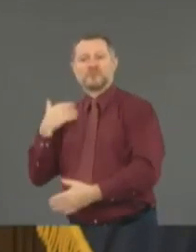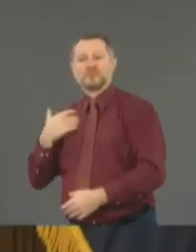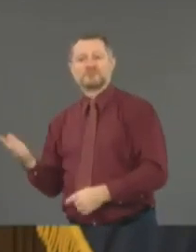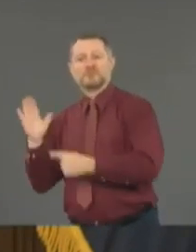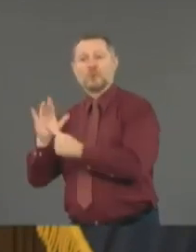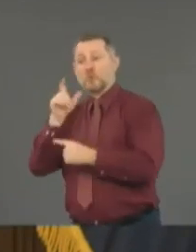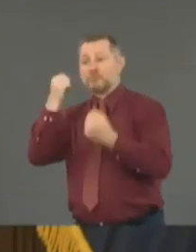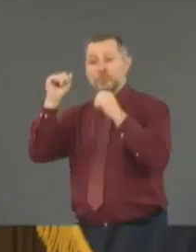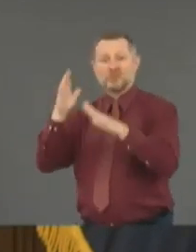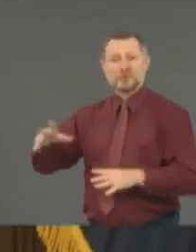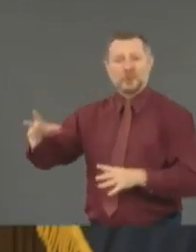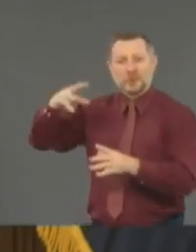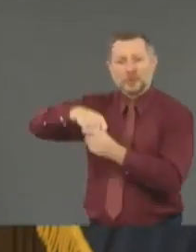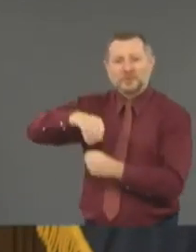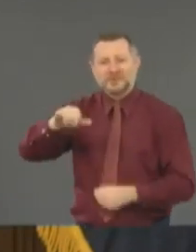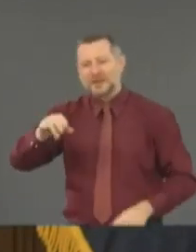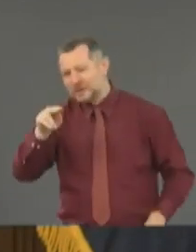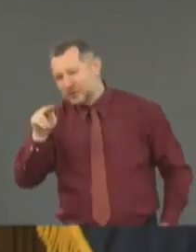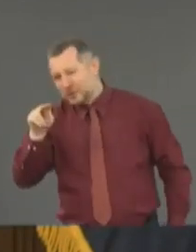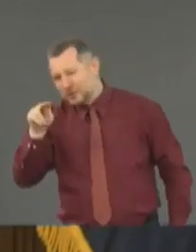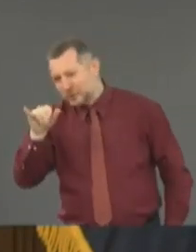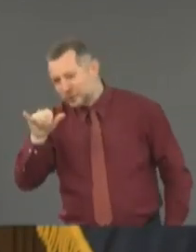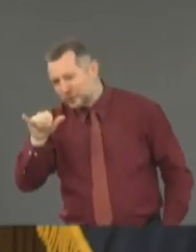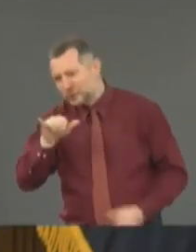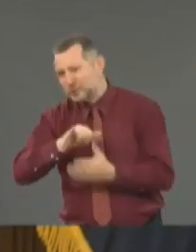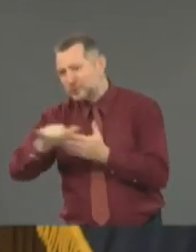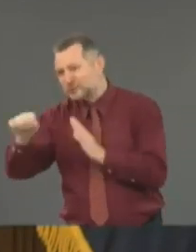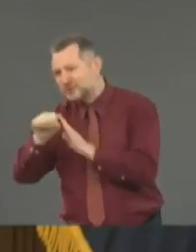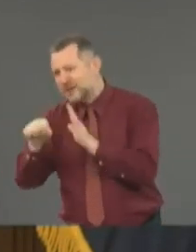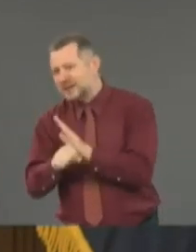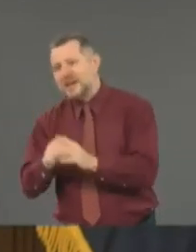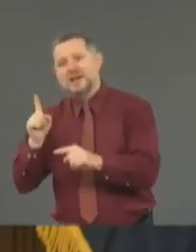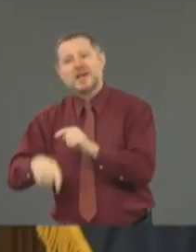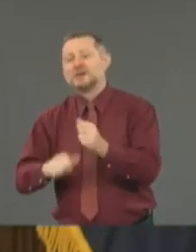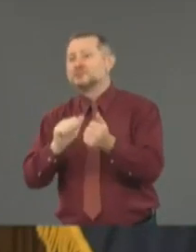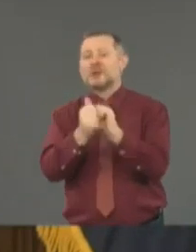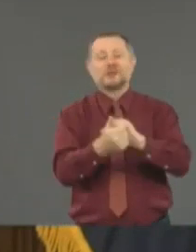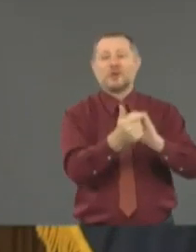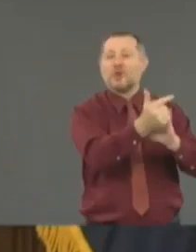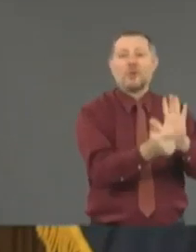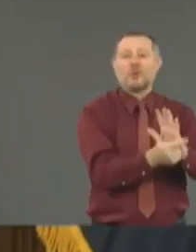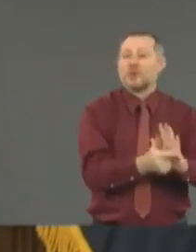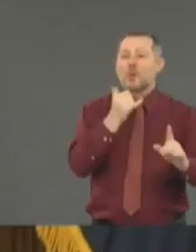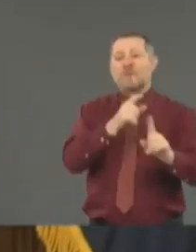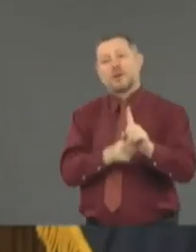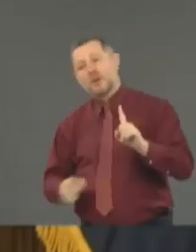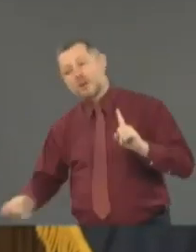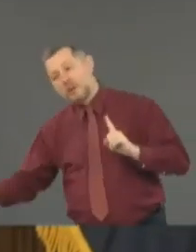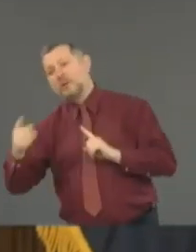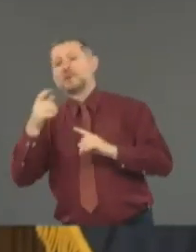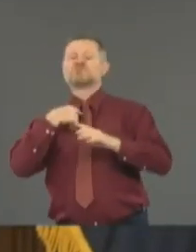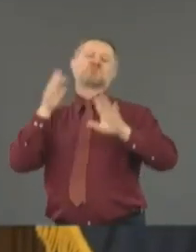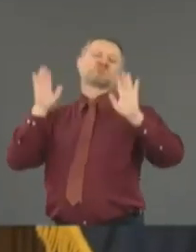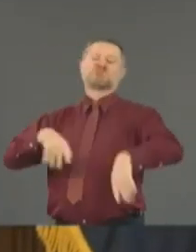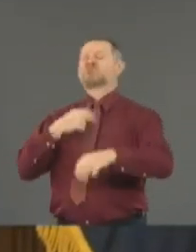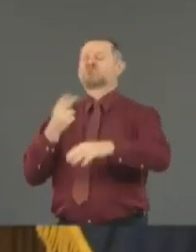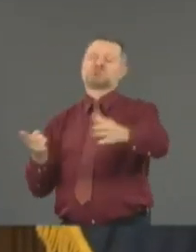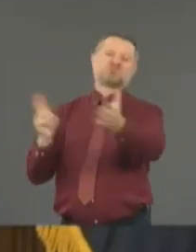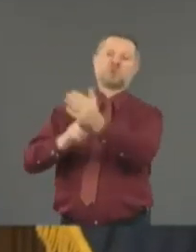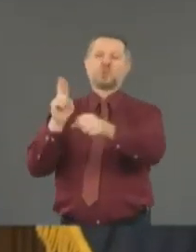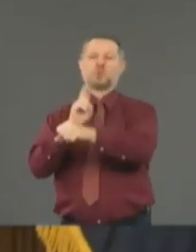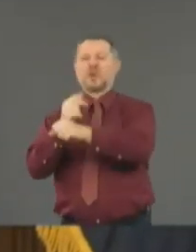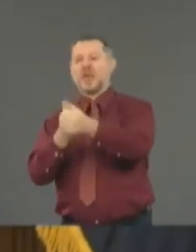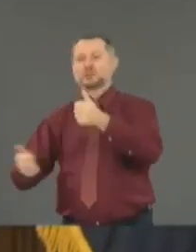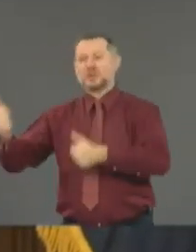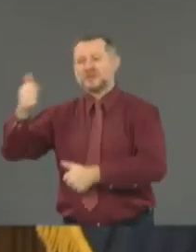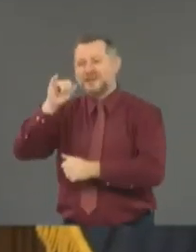I couldn't get the law changed past. That's why I had to do it by executive order, and that was five years. And I believe